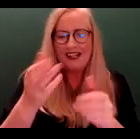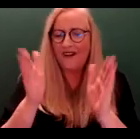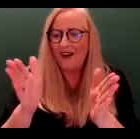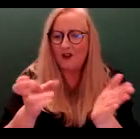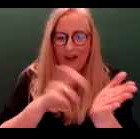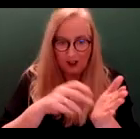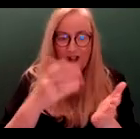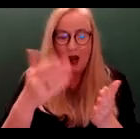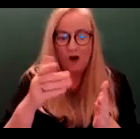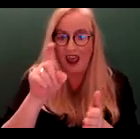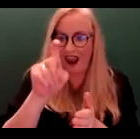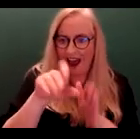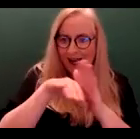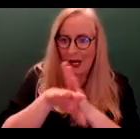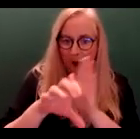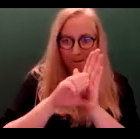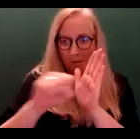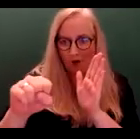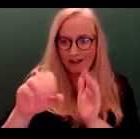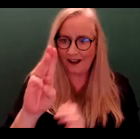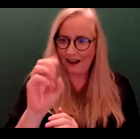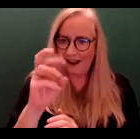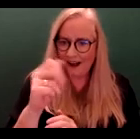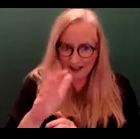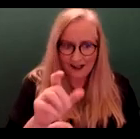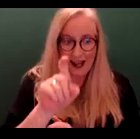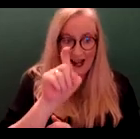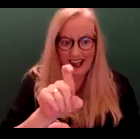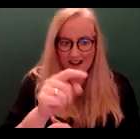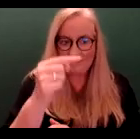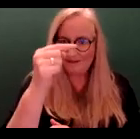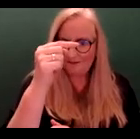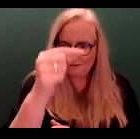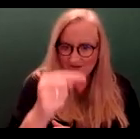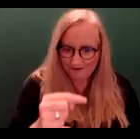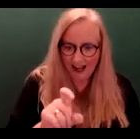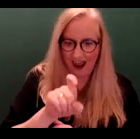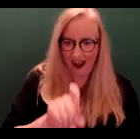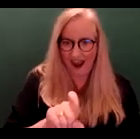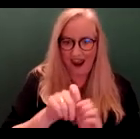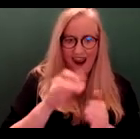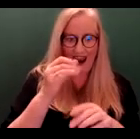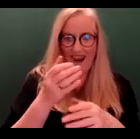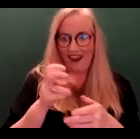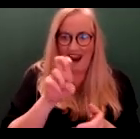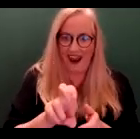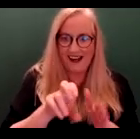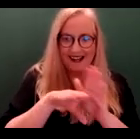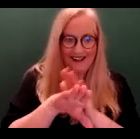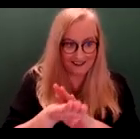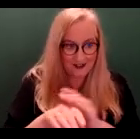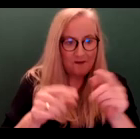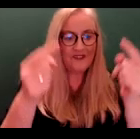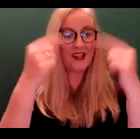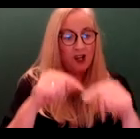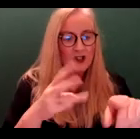log into the portal. And you just fill in your details there, log in. And here